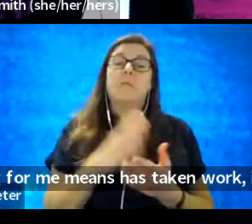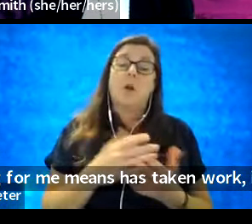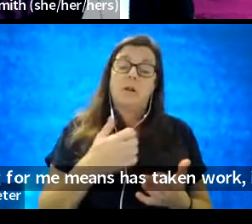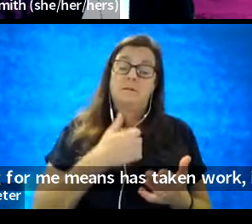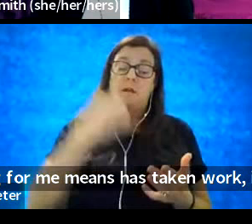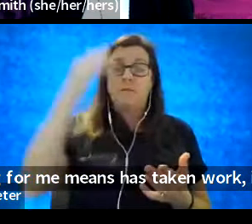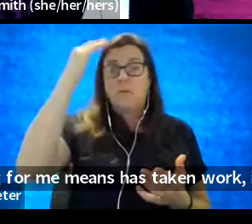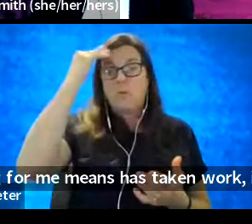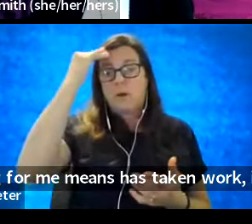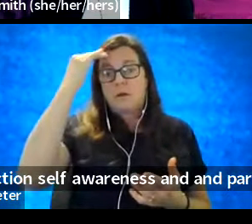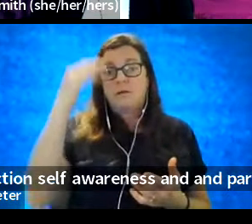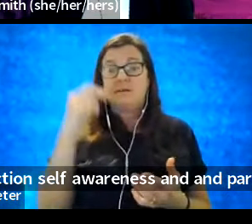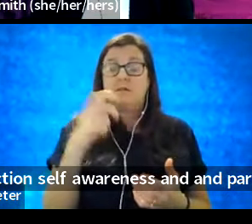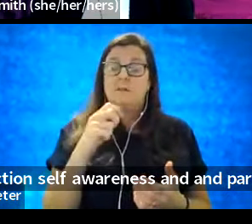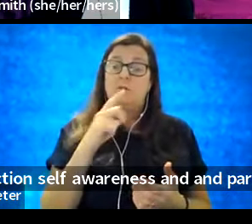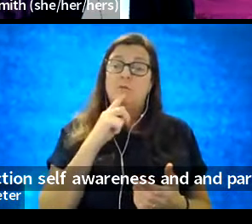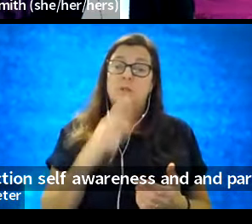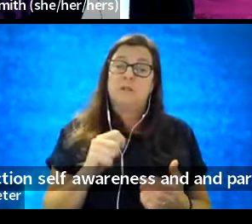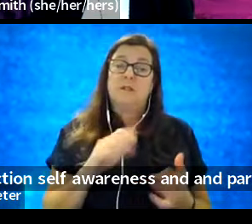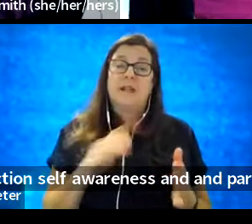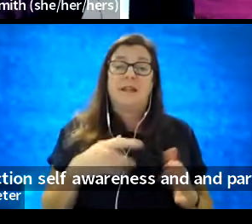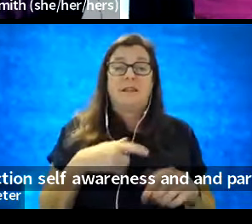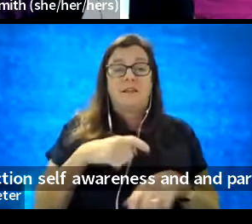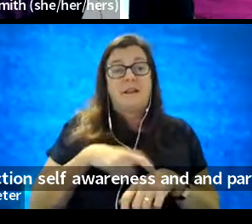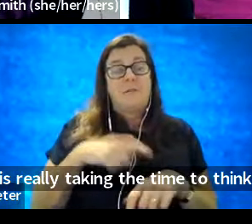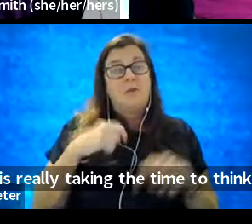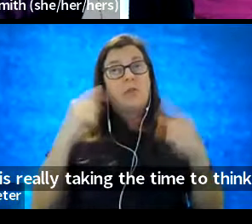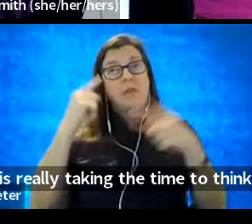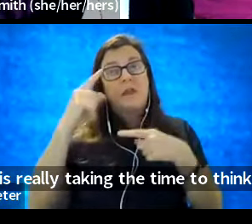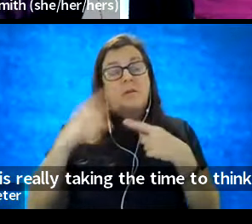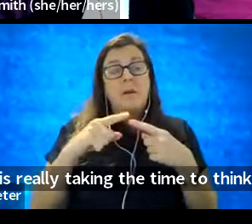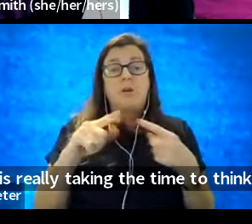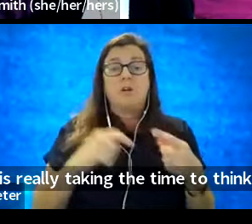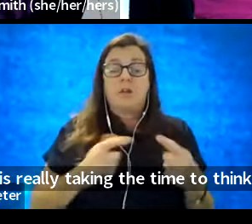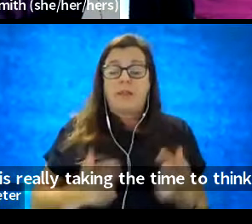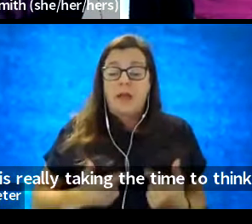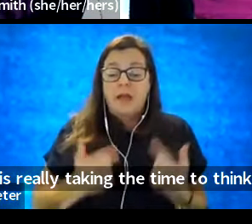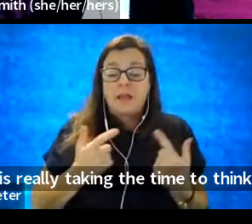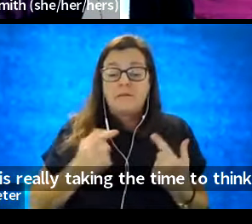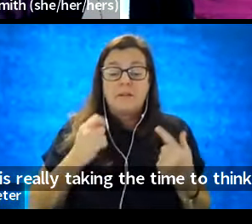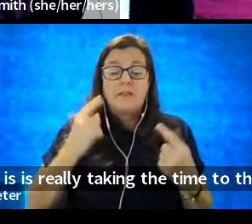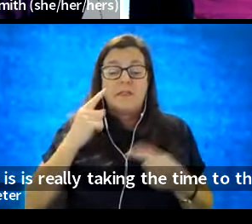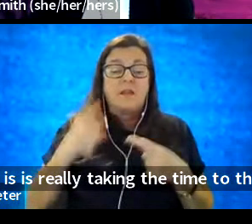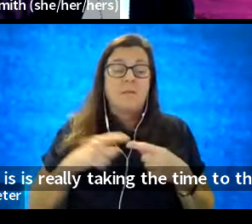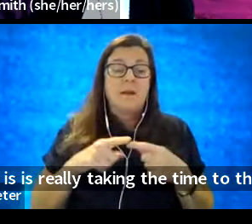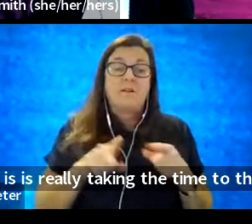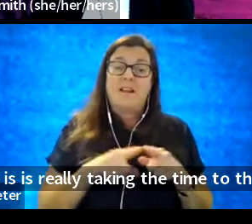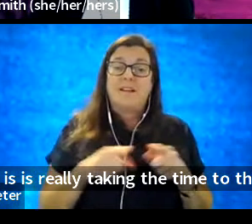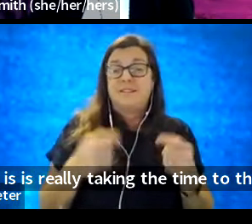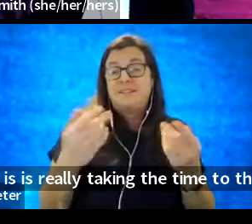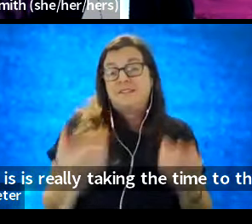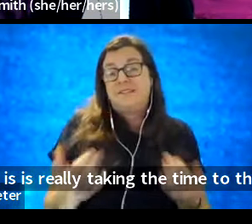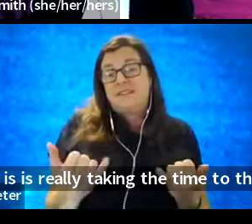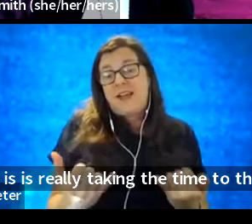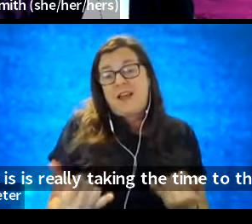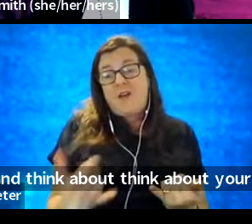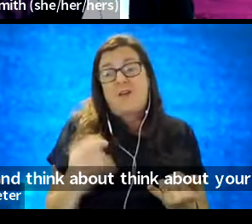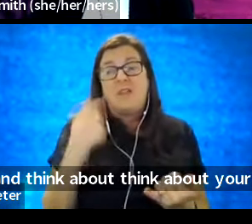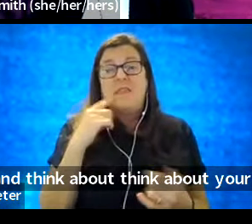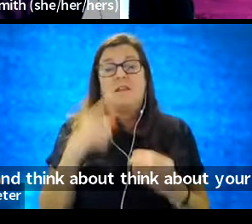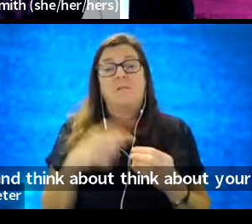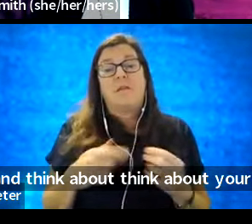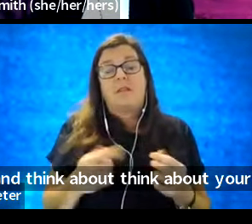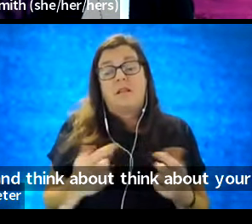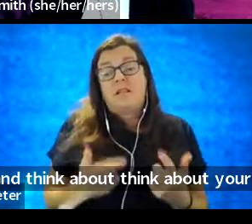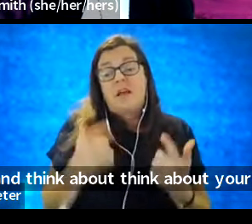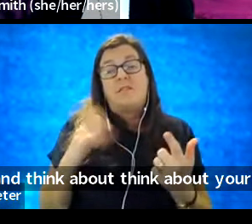-awareness is really taking the time to think about your life and think about your life as it is now. Think about the life that you